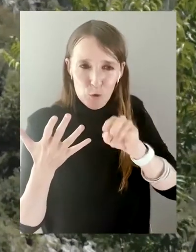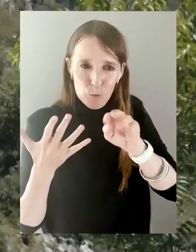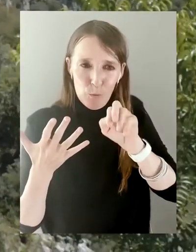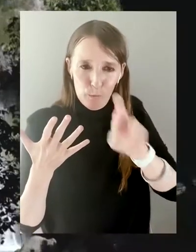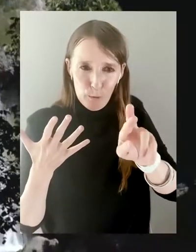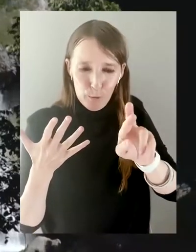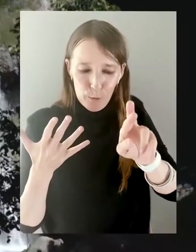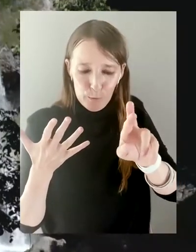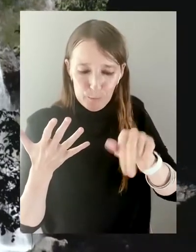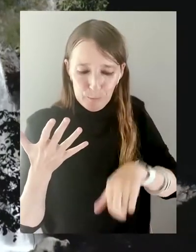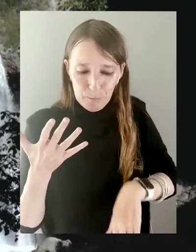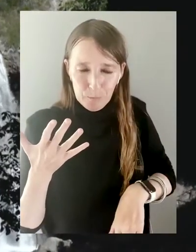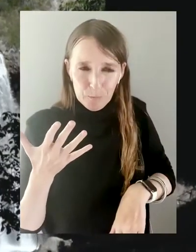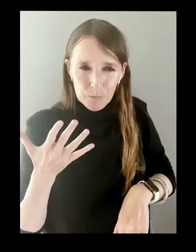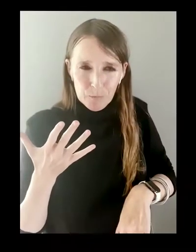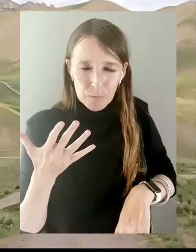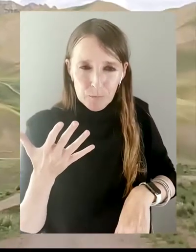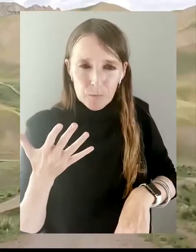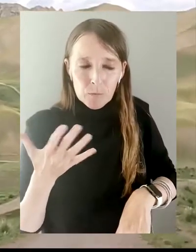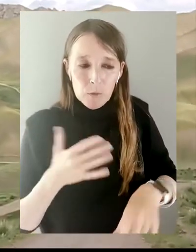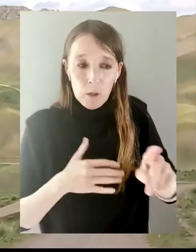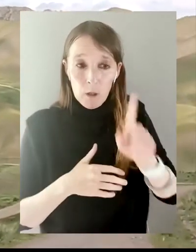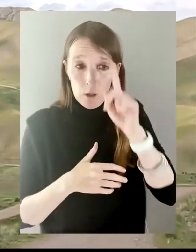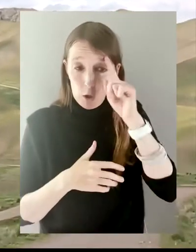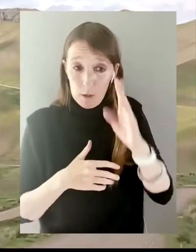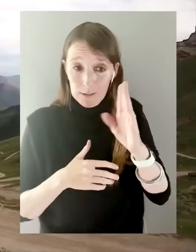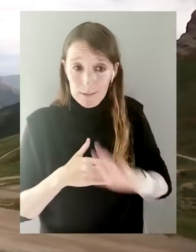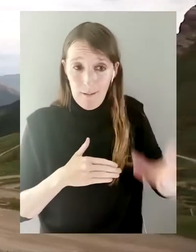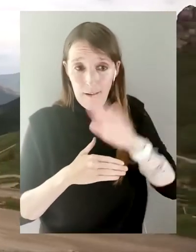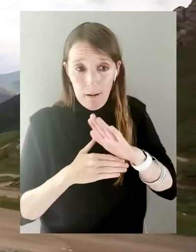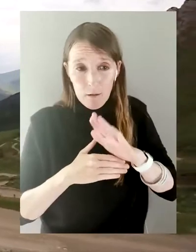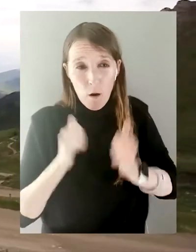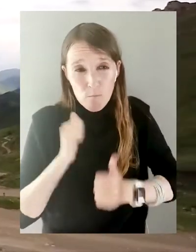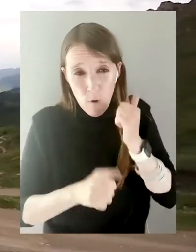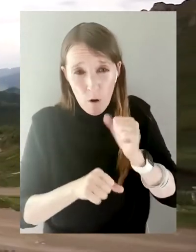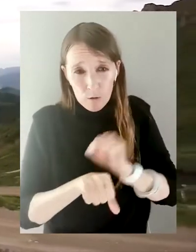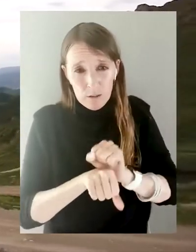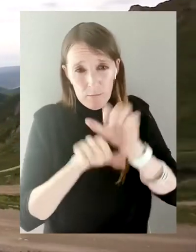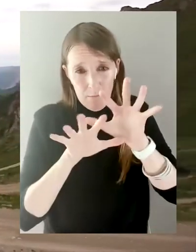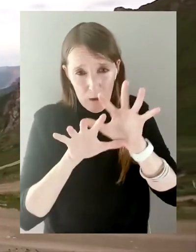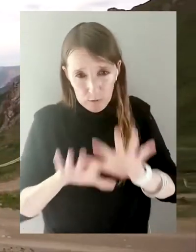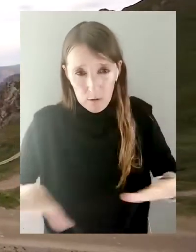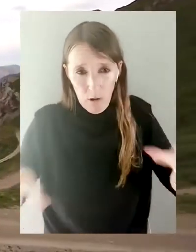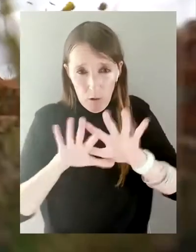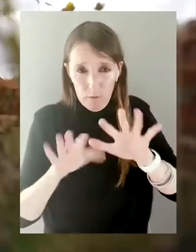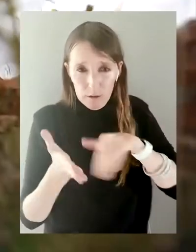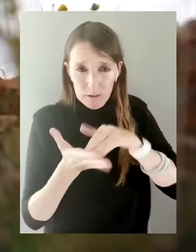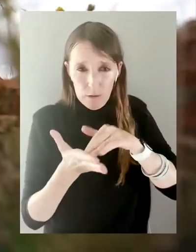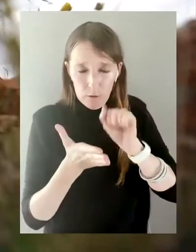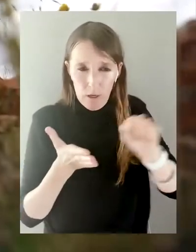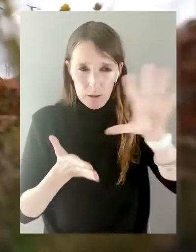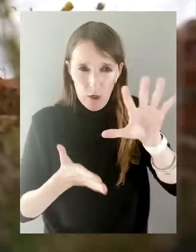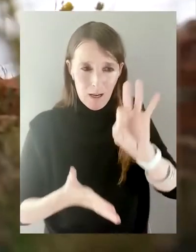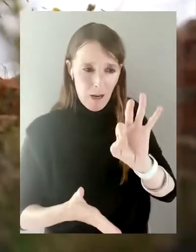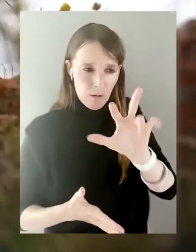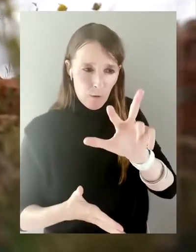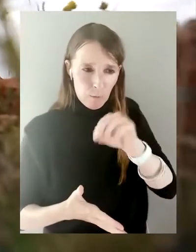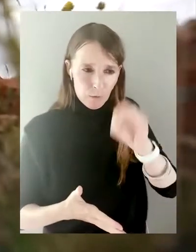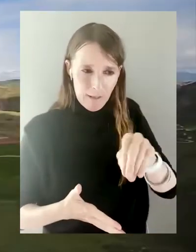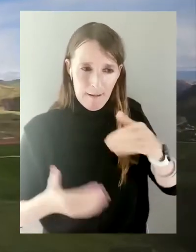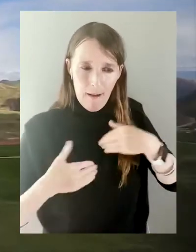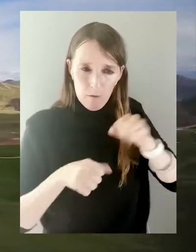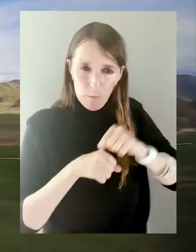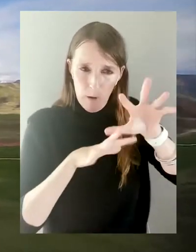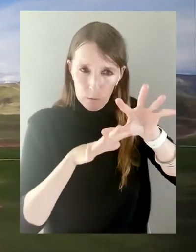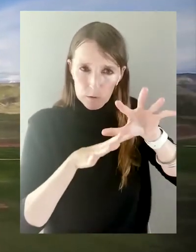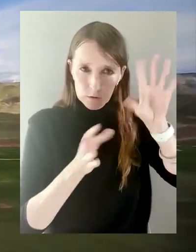of fragrant juniper. Kyrgyzstan is one of the most mountainous countries in Central Asia. Ninety-three percent